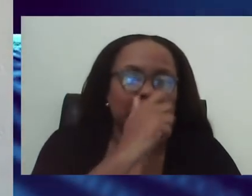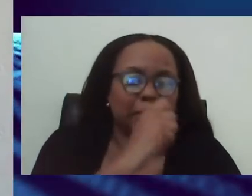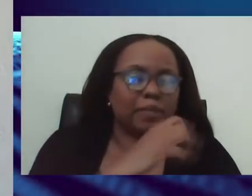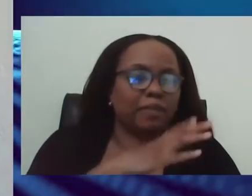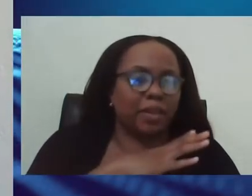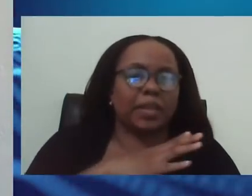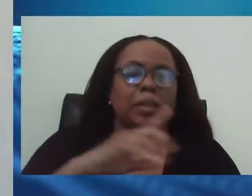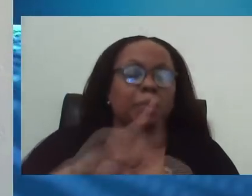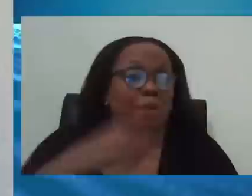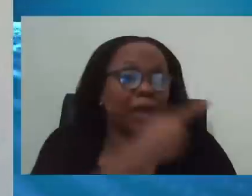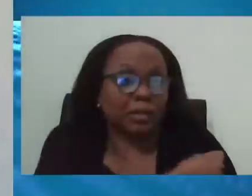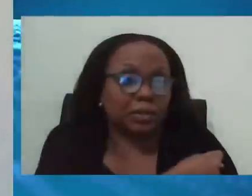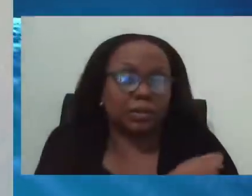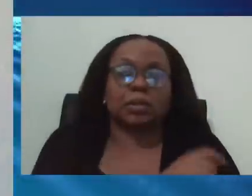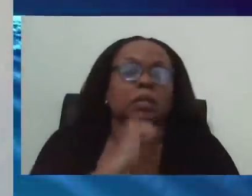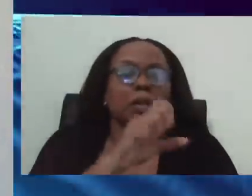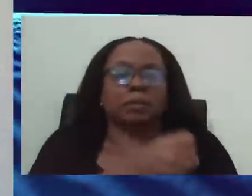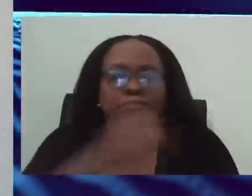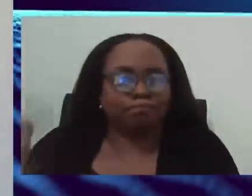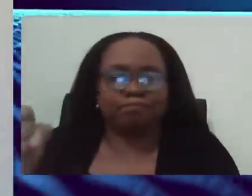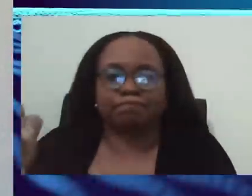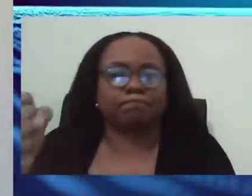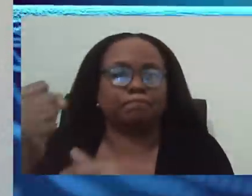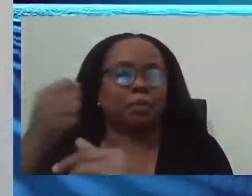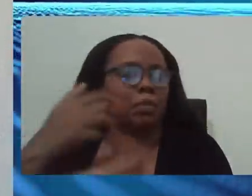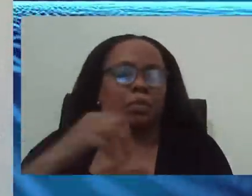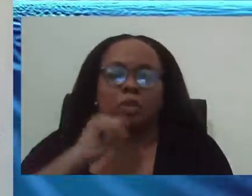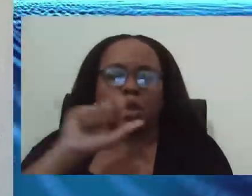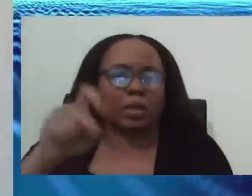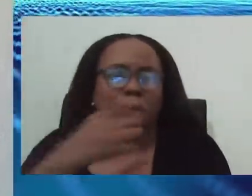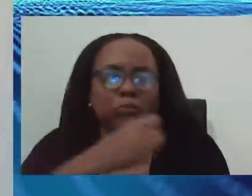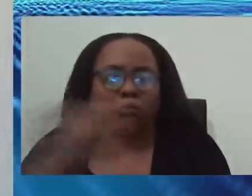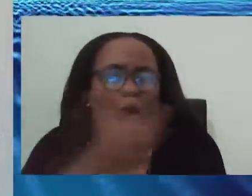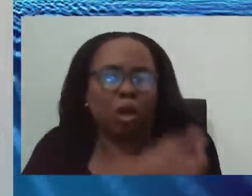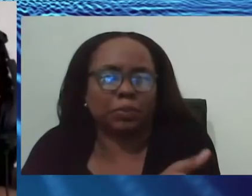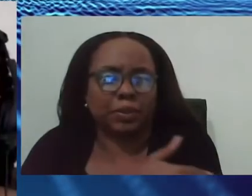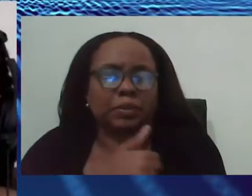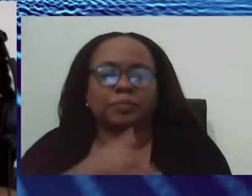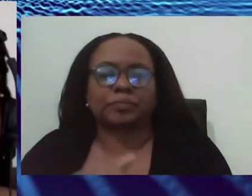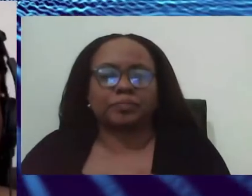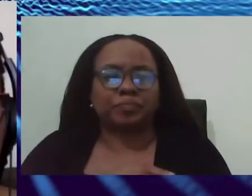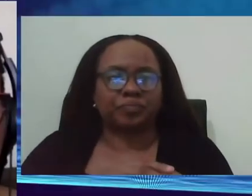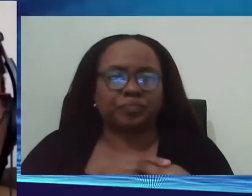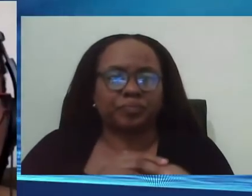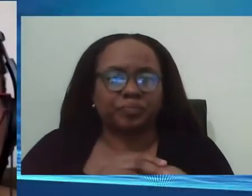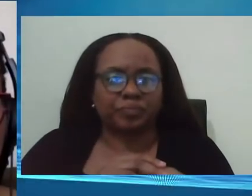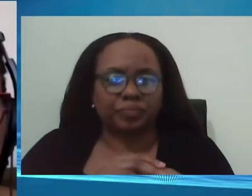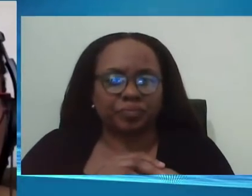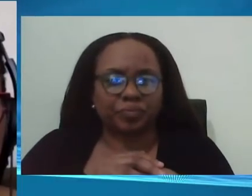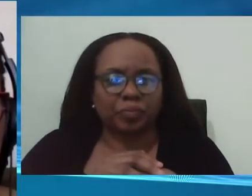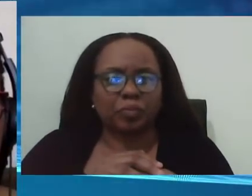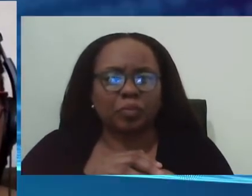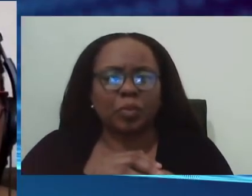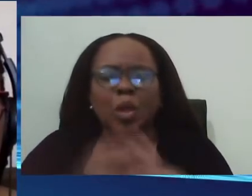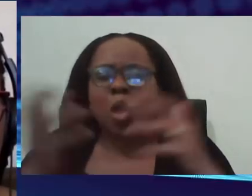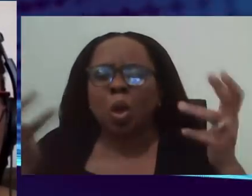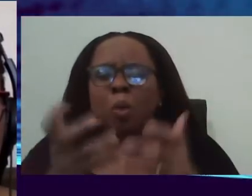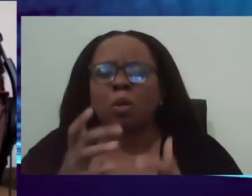hospitalization, decrease the chance of death. Dr. Sobers Granham, what are your thoughts on the safe zone concept?